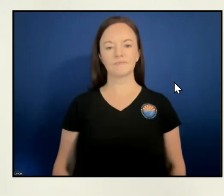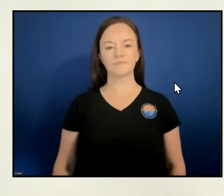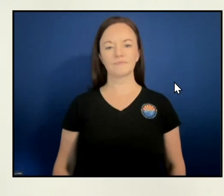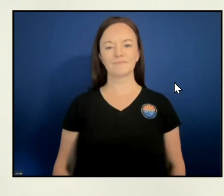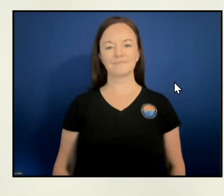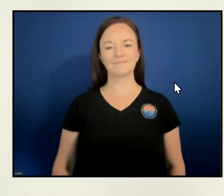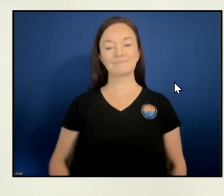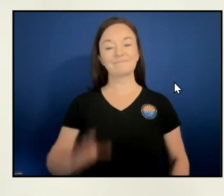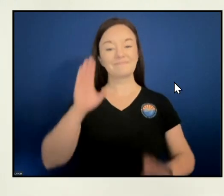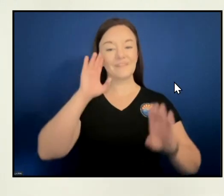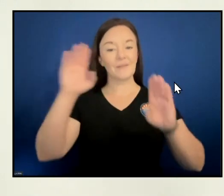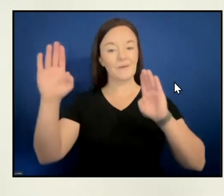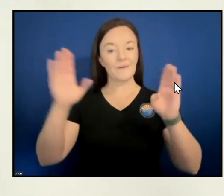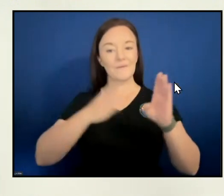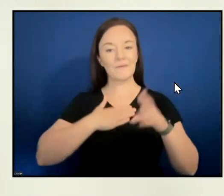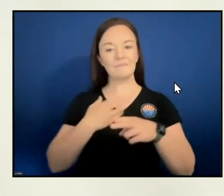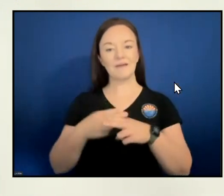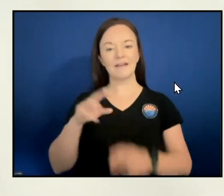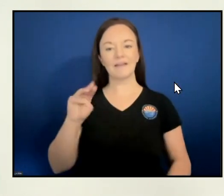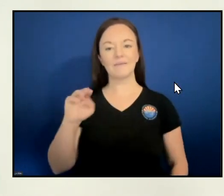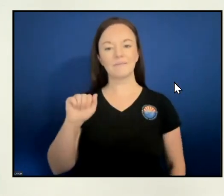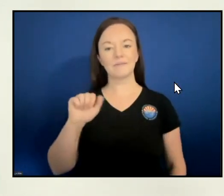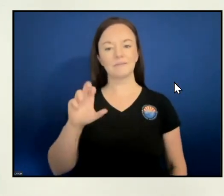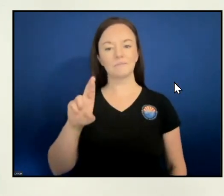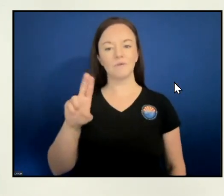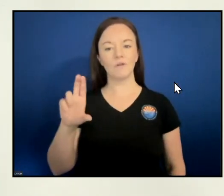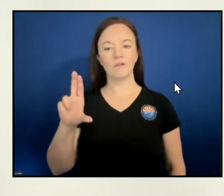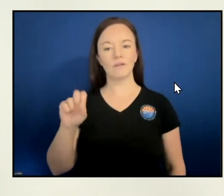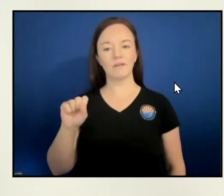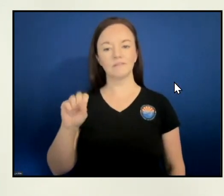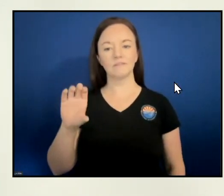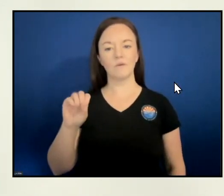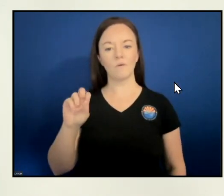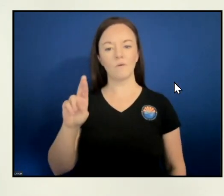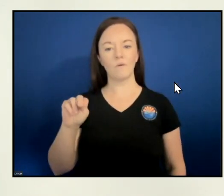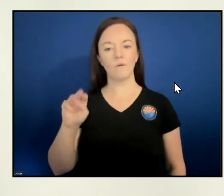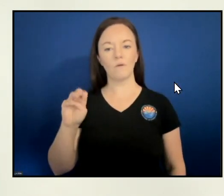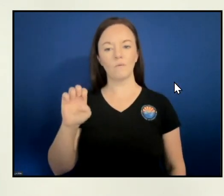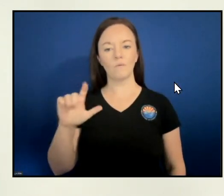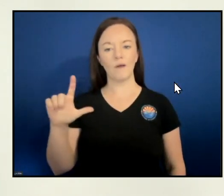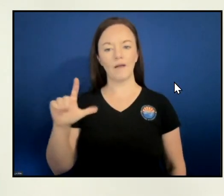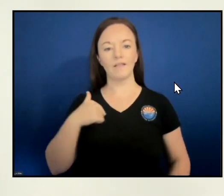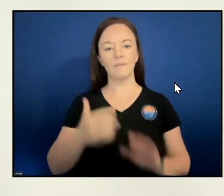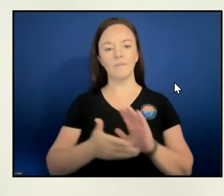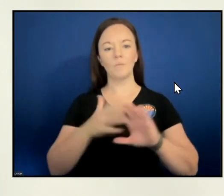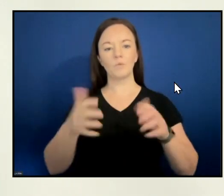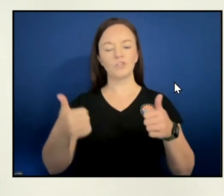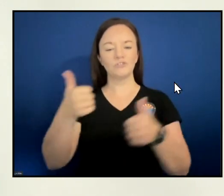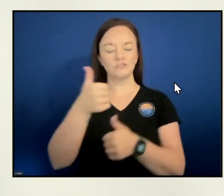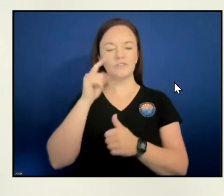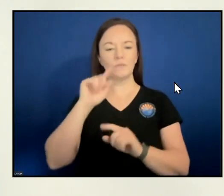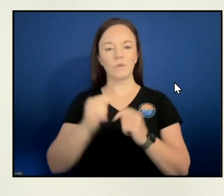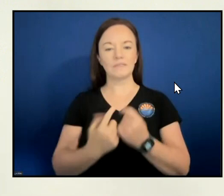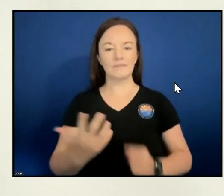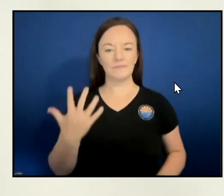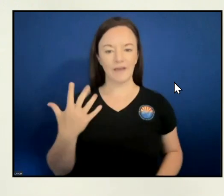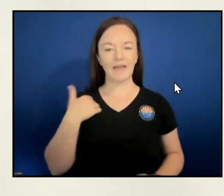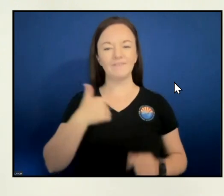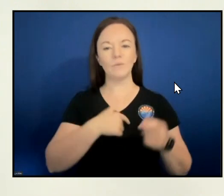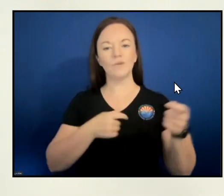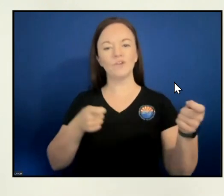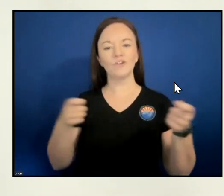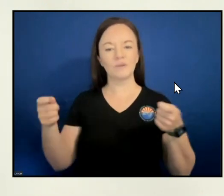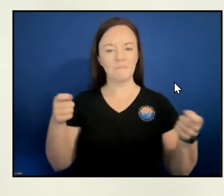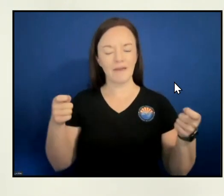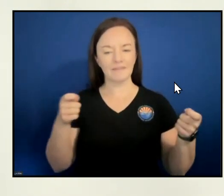Hello, my name is Marcus Cornwell and I'm Operations Section Chief for Team 5. We have command of the South Zone of the Calf